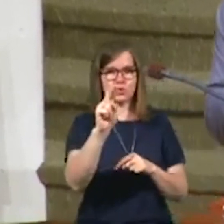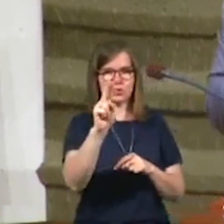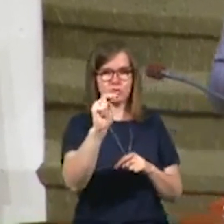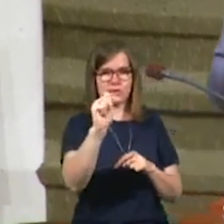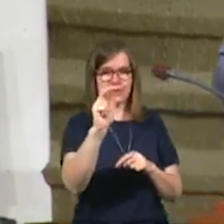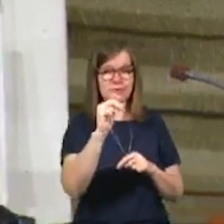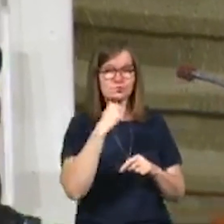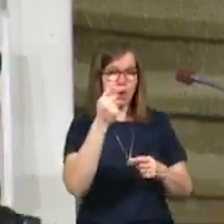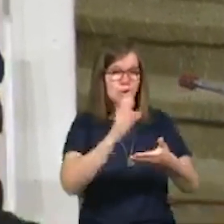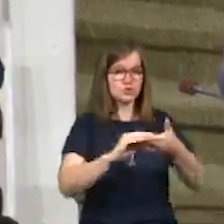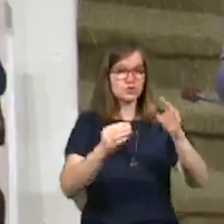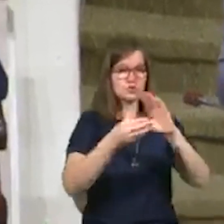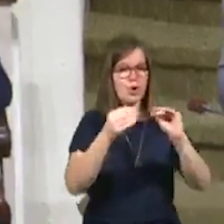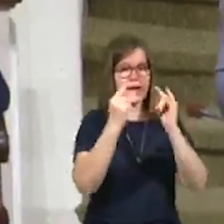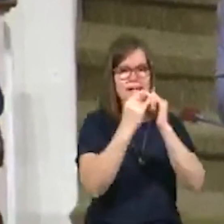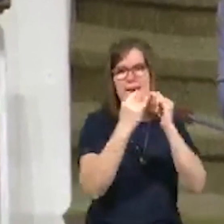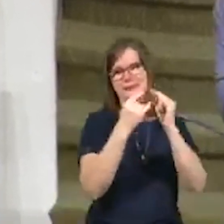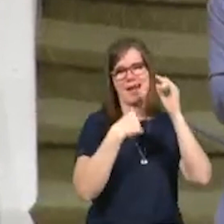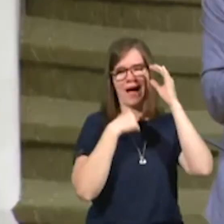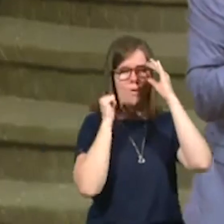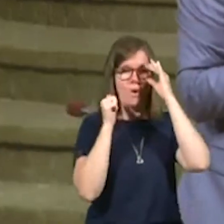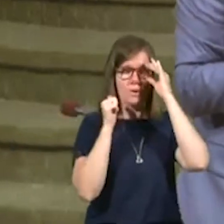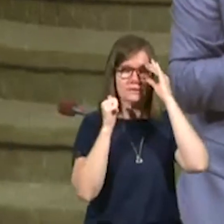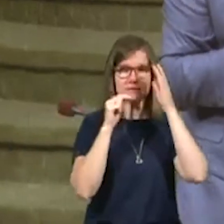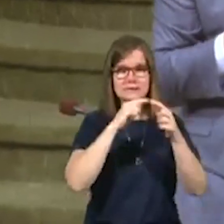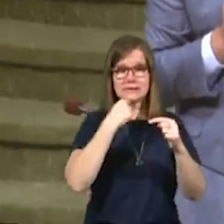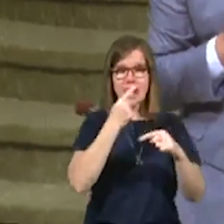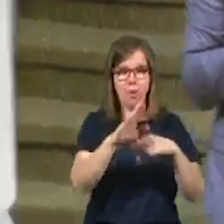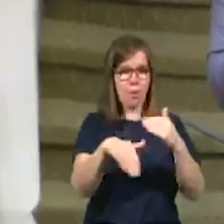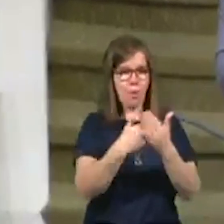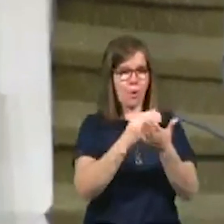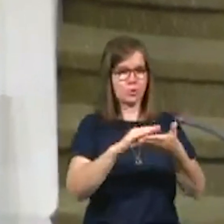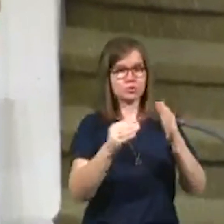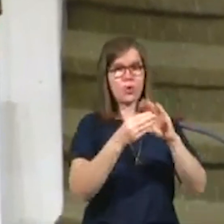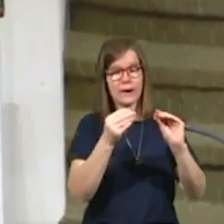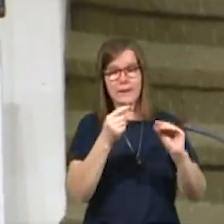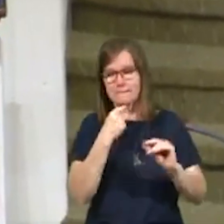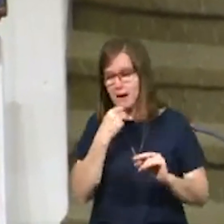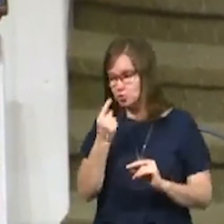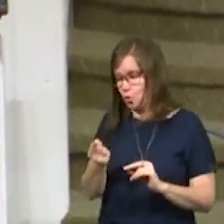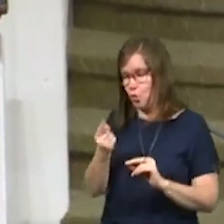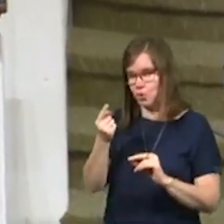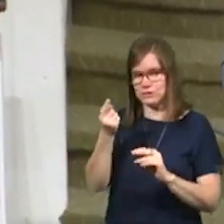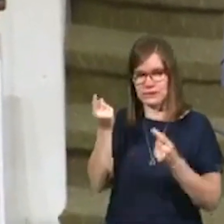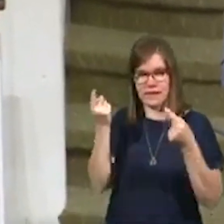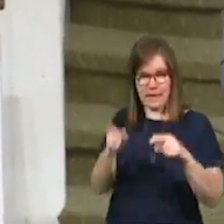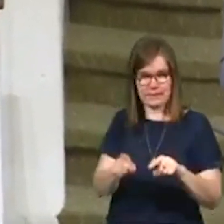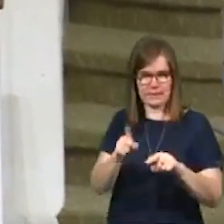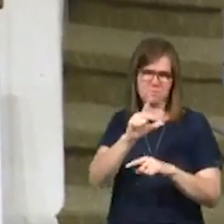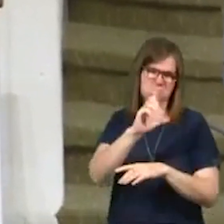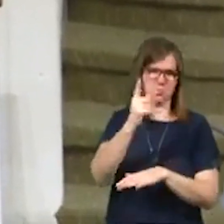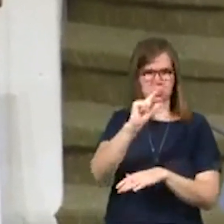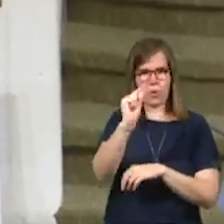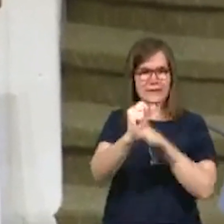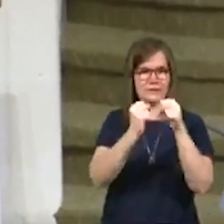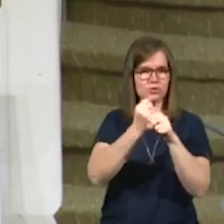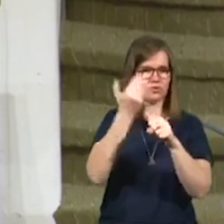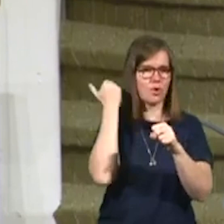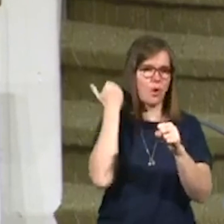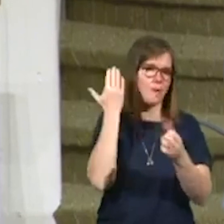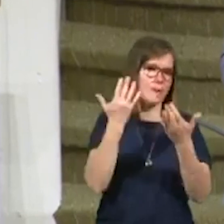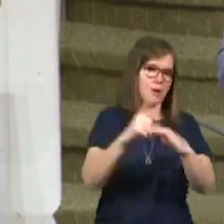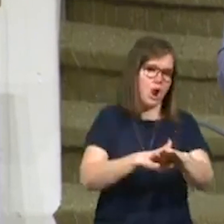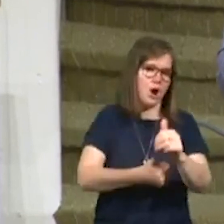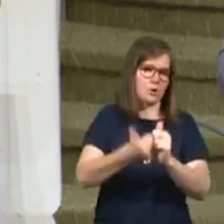and I won't get into the whole story, but, but he told the story about an incident that happened 20 years ago, or maybe longer than that